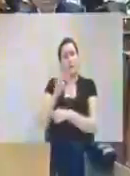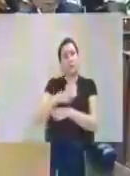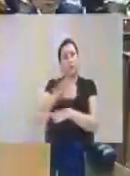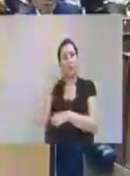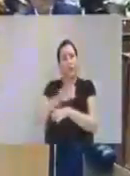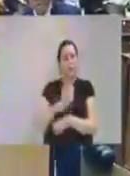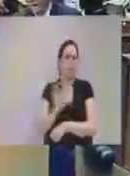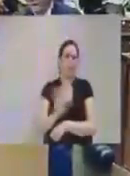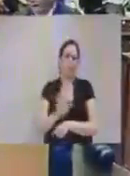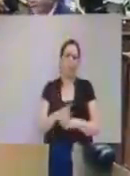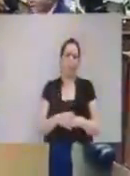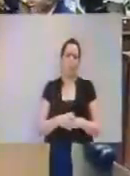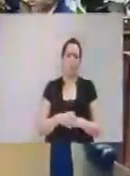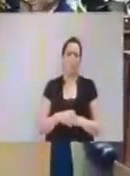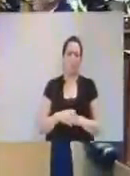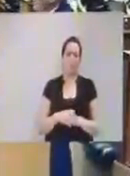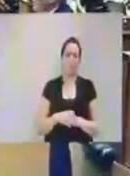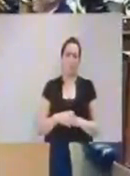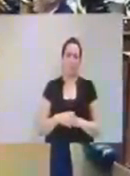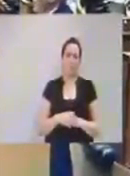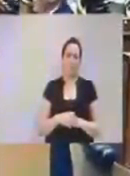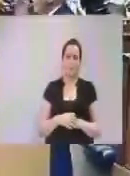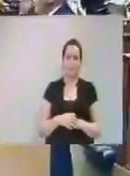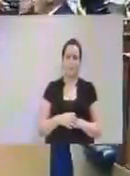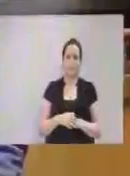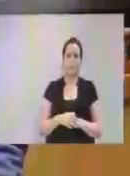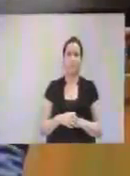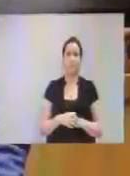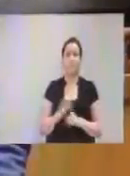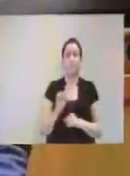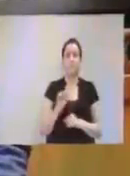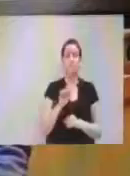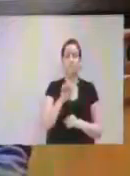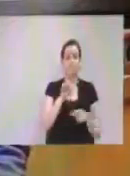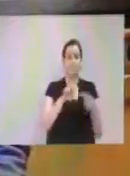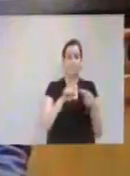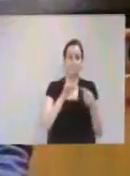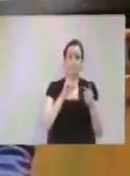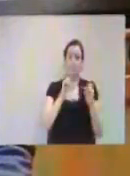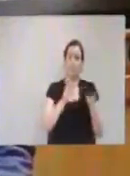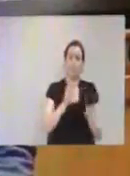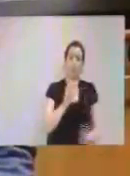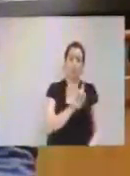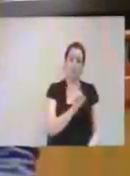Honourable Deputy Speaker, agree with you. That was not a point of order but nonsense.